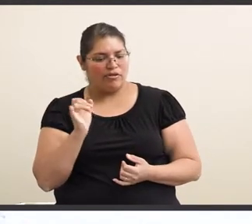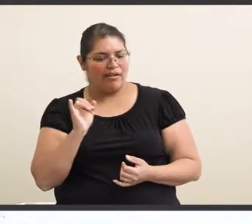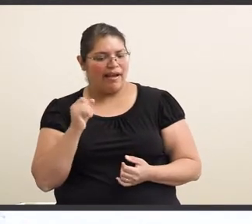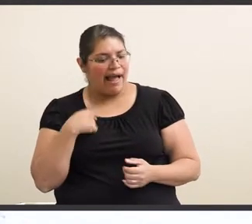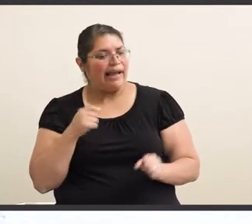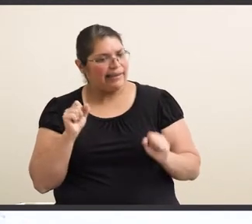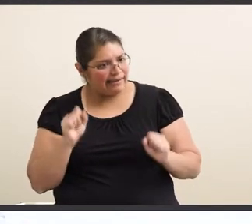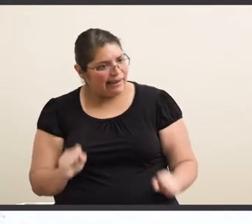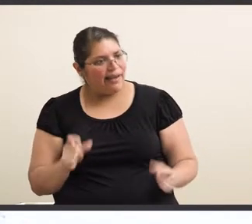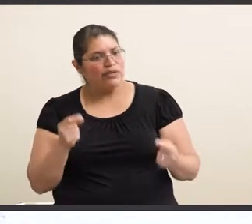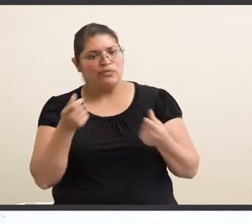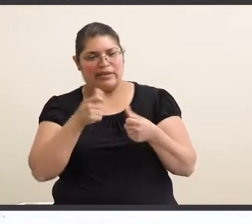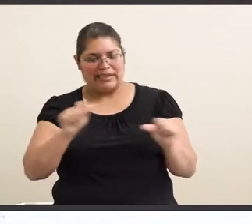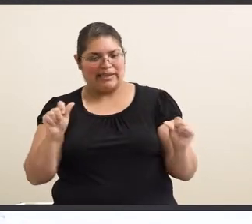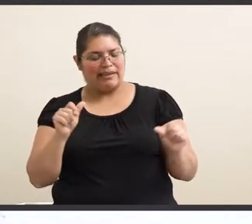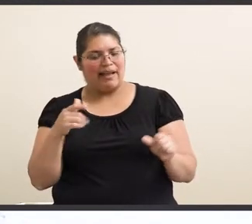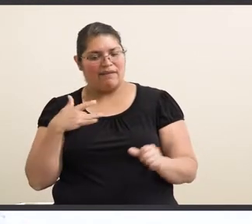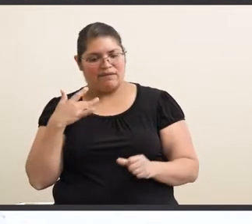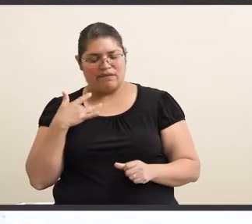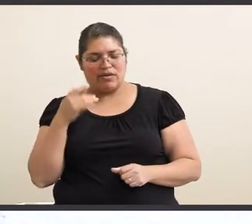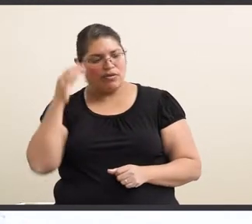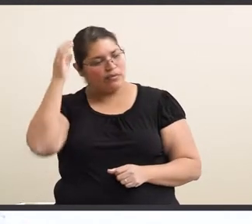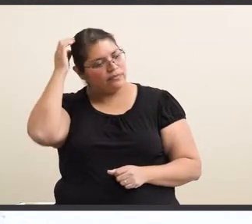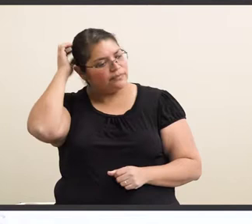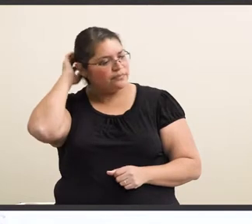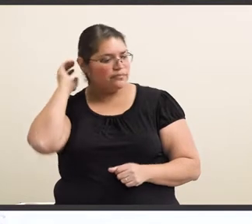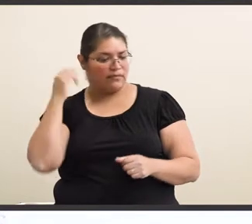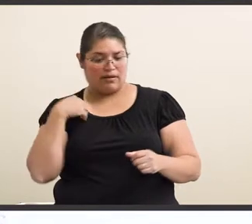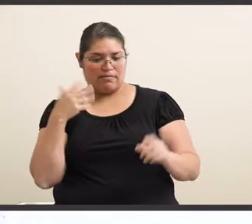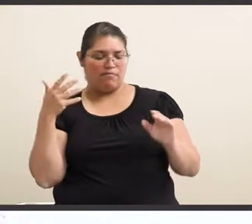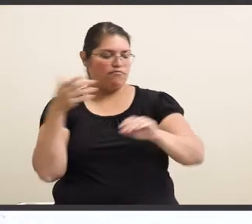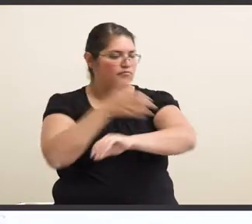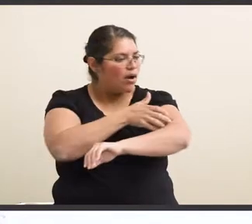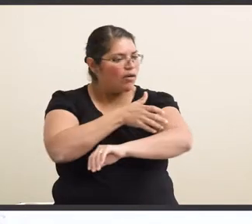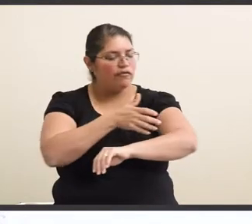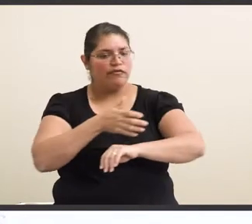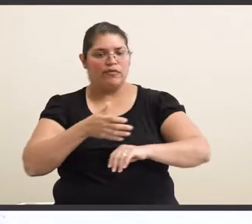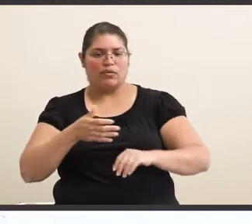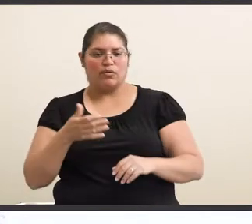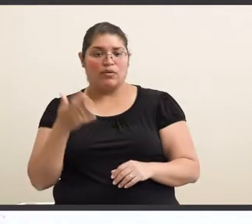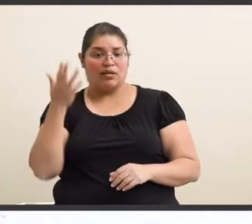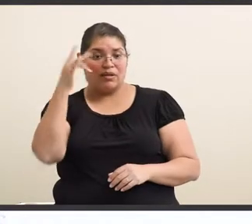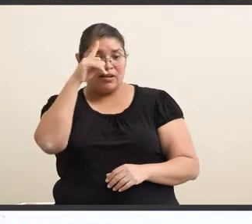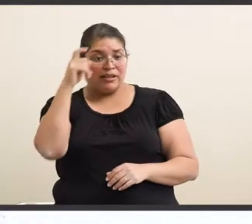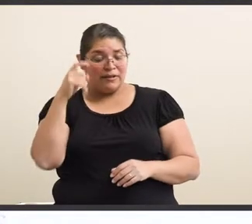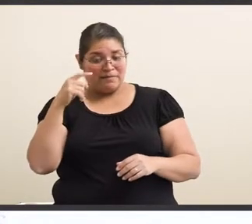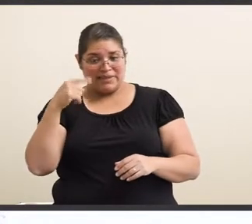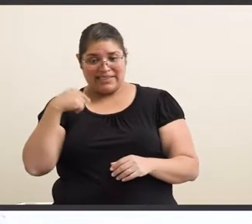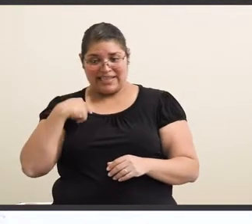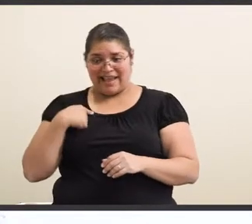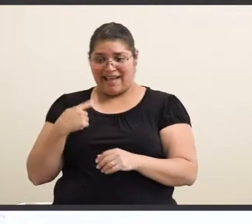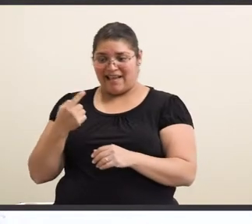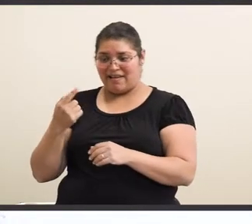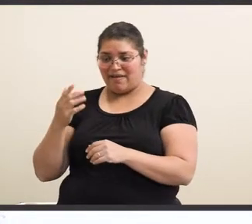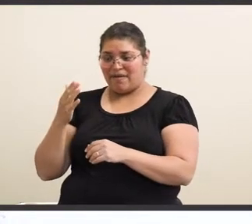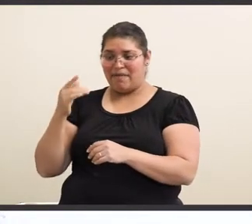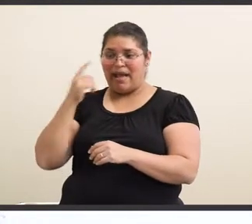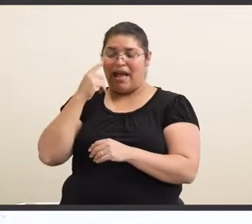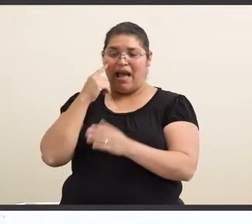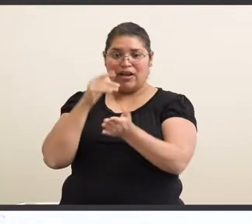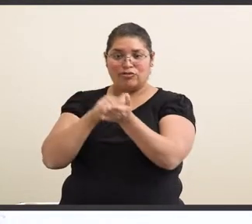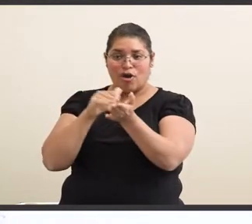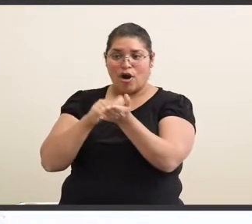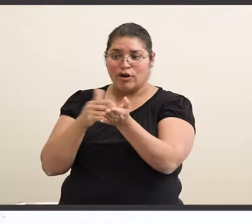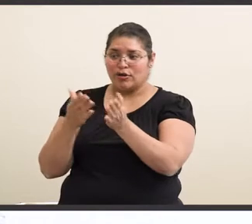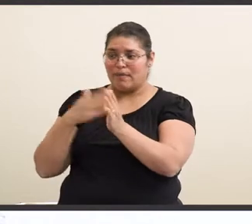can't do anything. I feel, uh, powerful just because, uh, when I was asked by my eye doctor